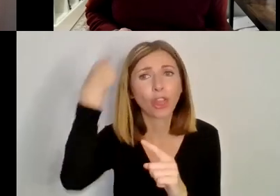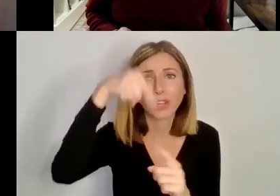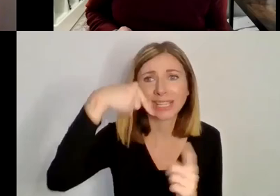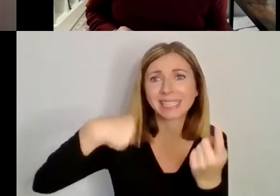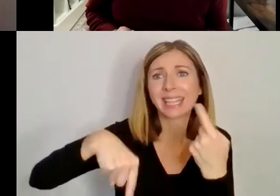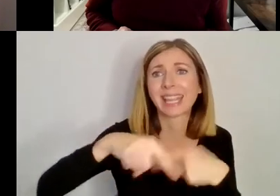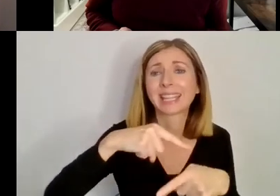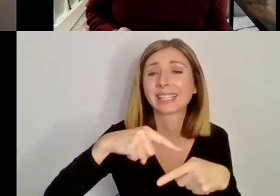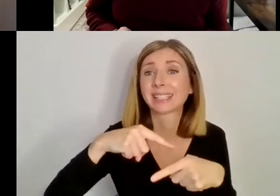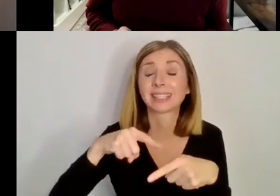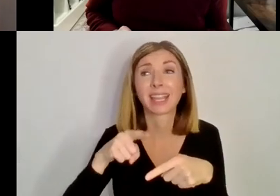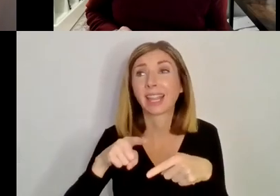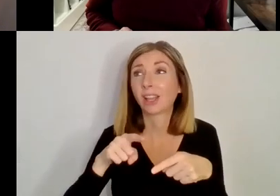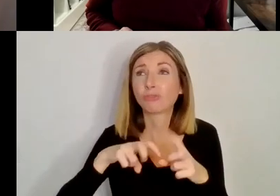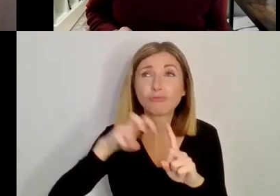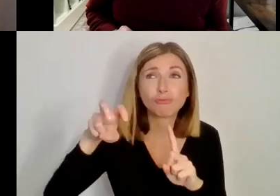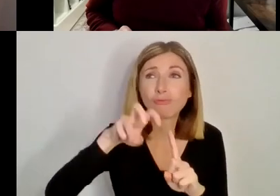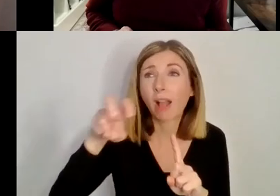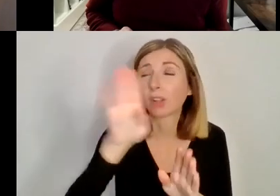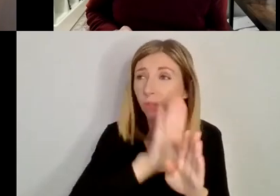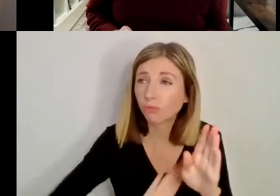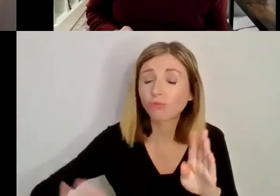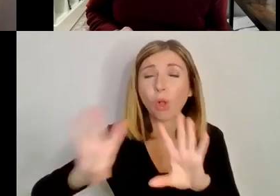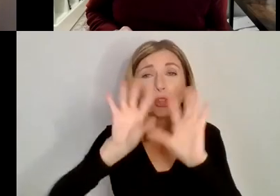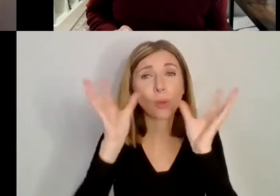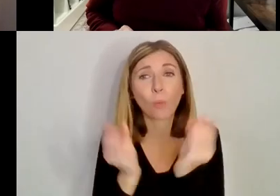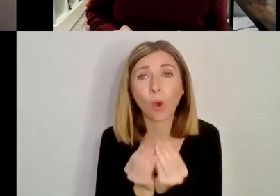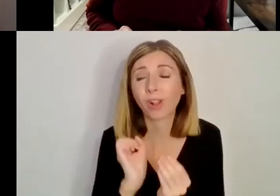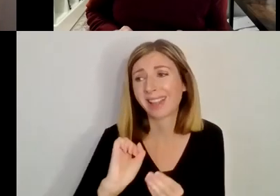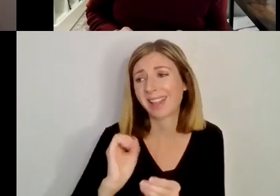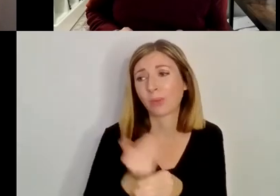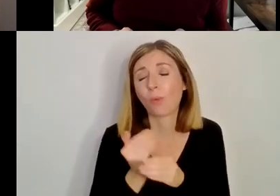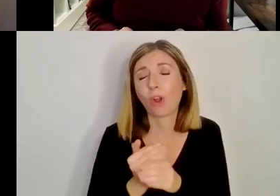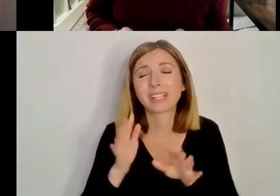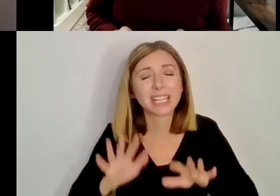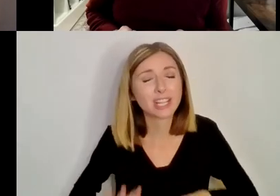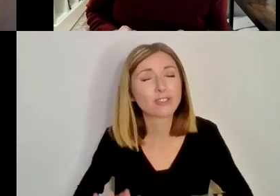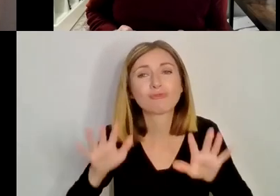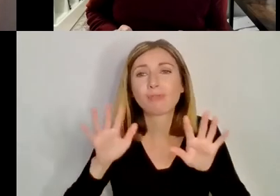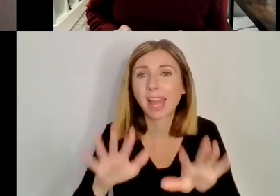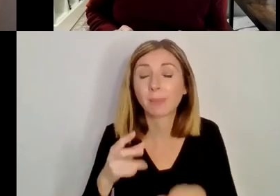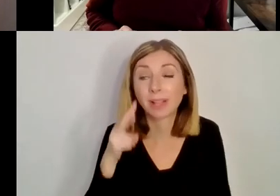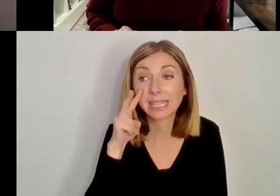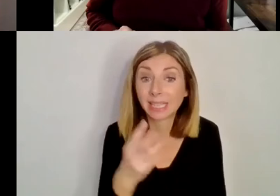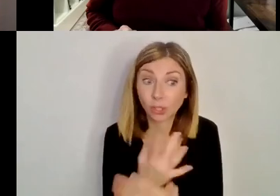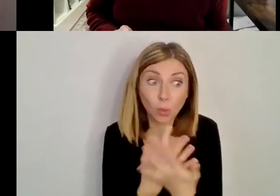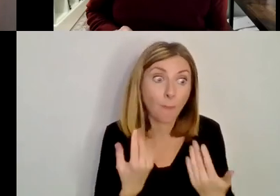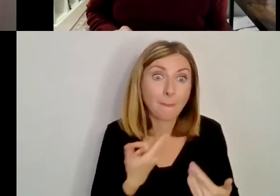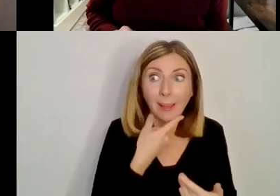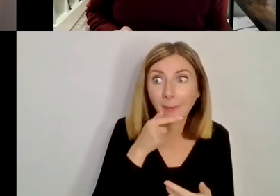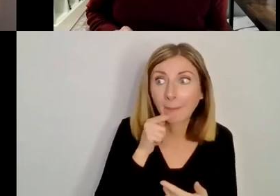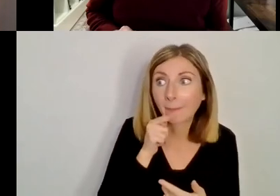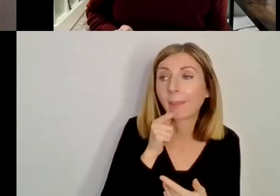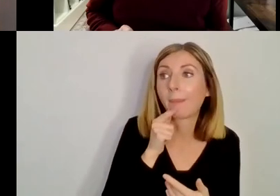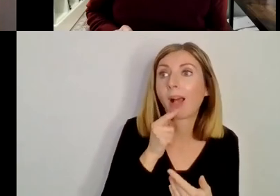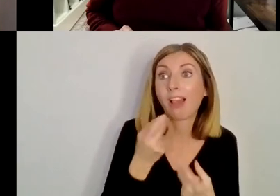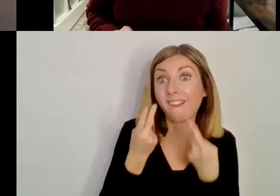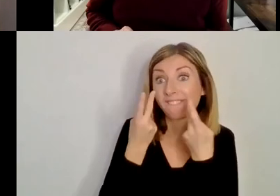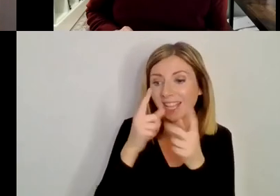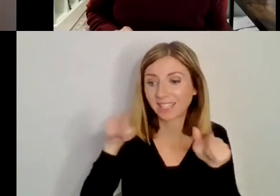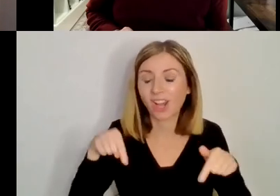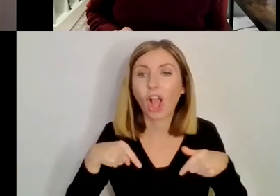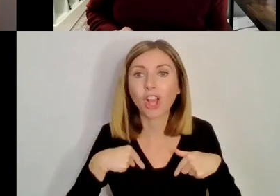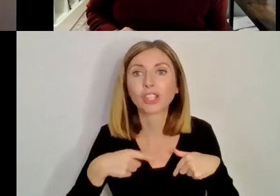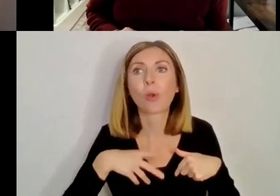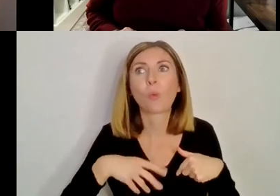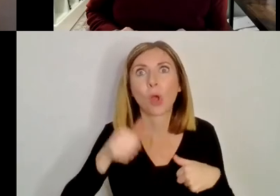across the world. It incredible. Um, and it's been great. We've seen so many pilgrims around us in the museum and wanting